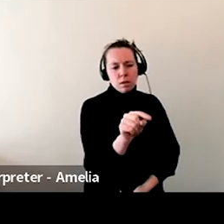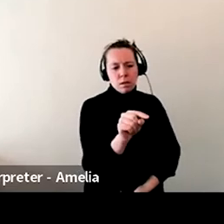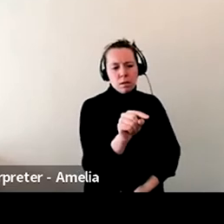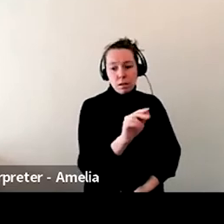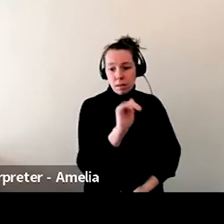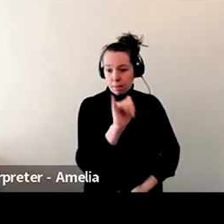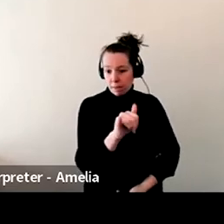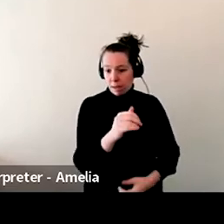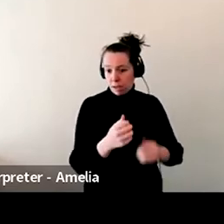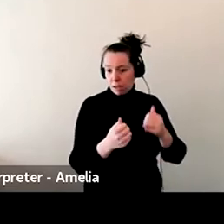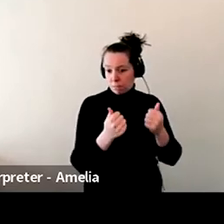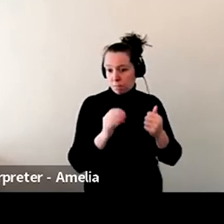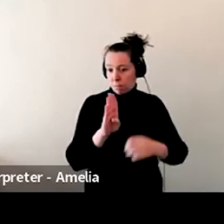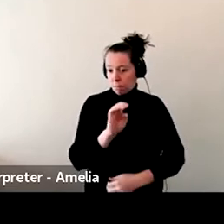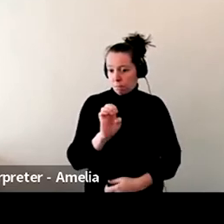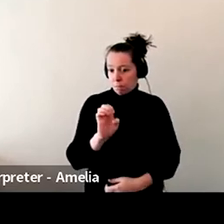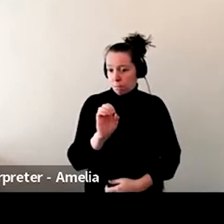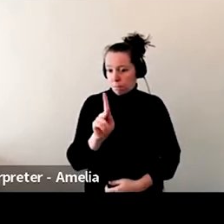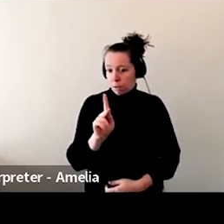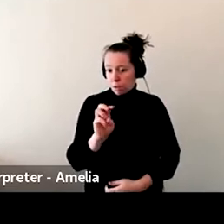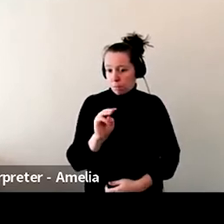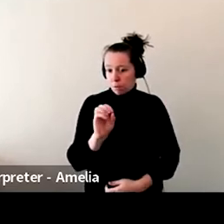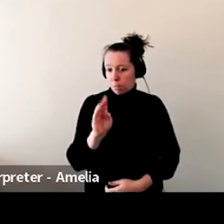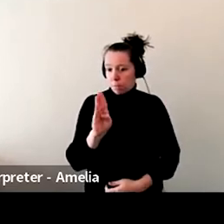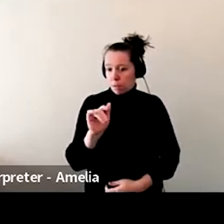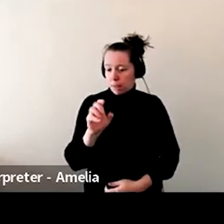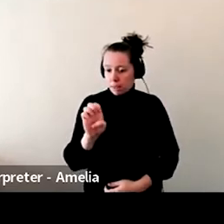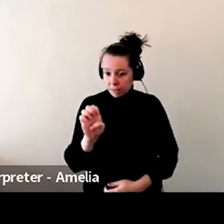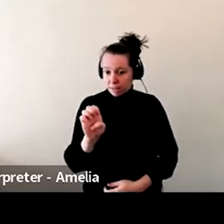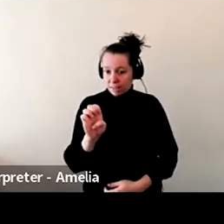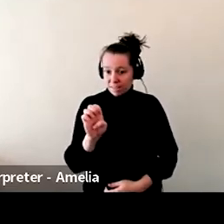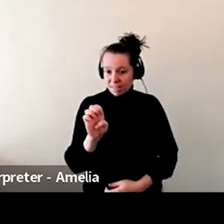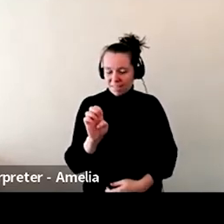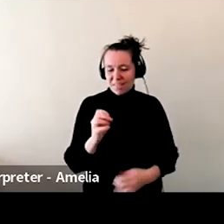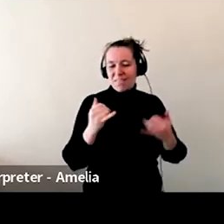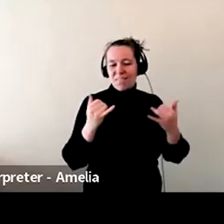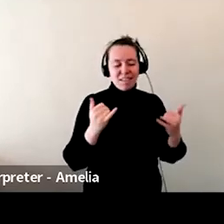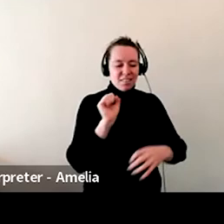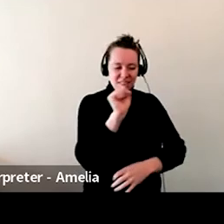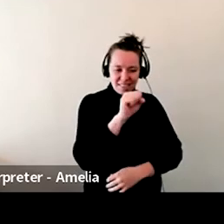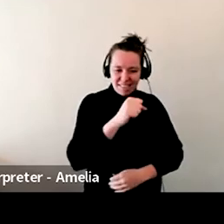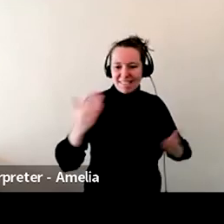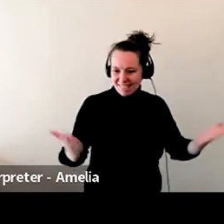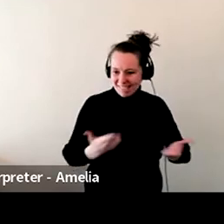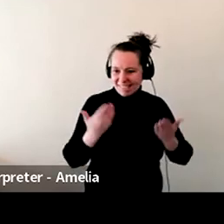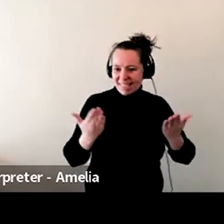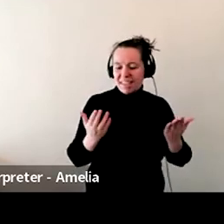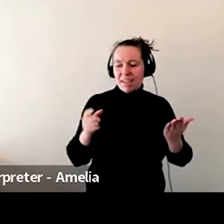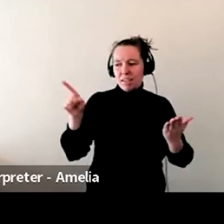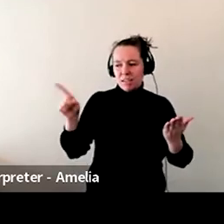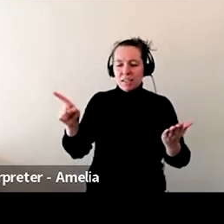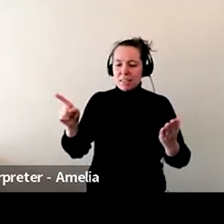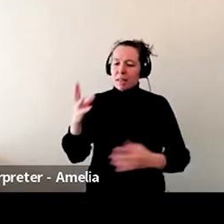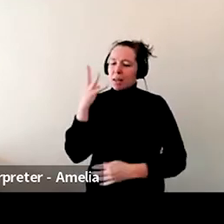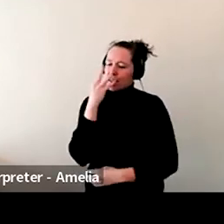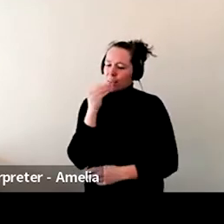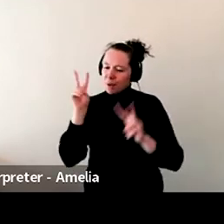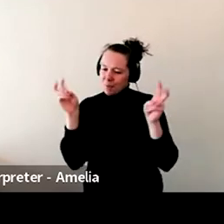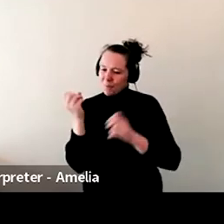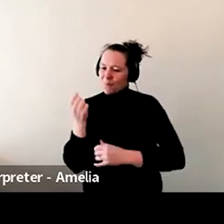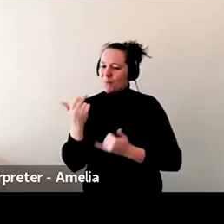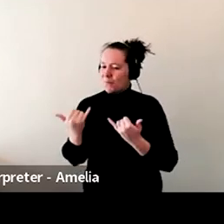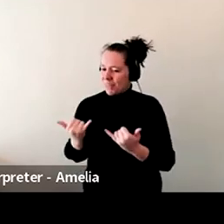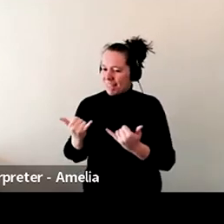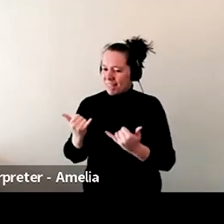uh, functioning? Yeah. So she's overwintering right now. She's hibernating. Um, we get a lot of snow